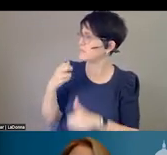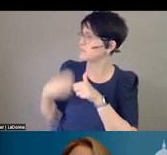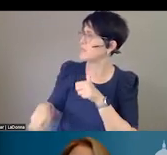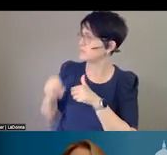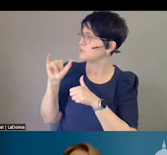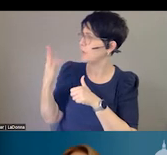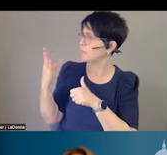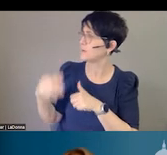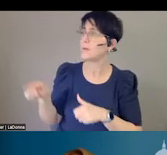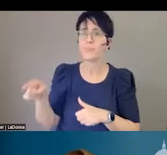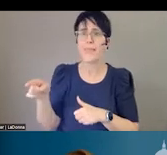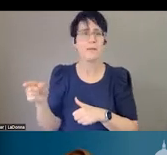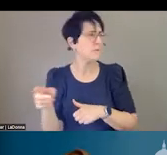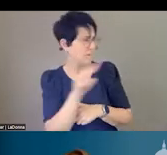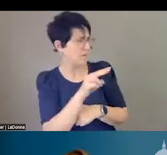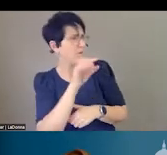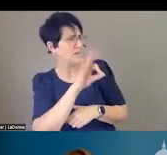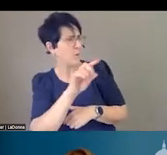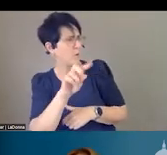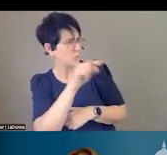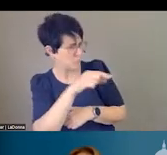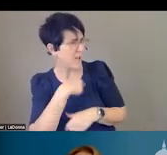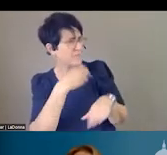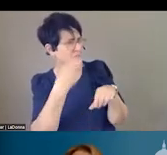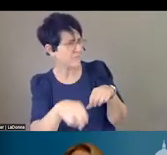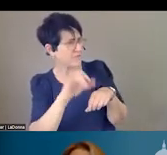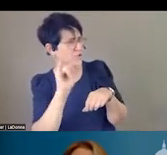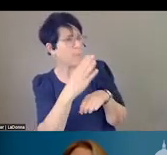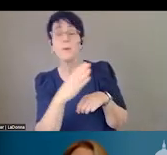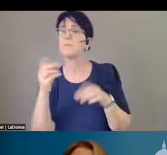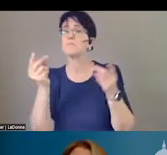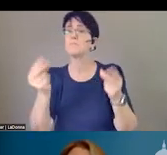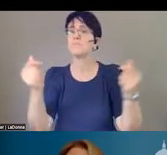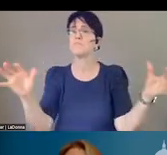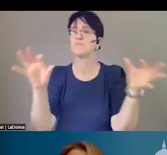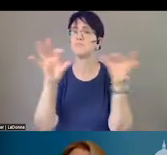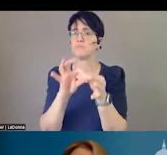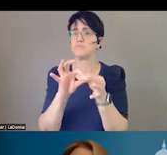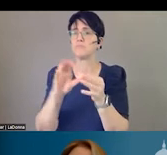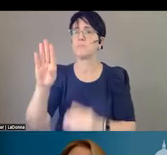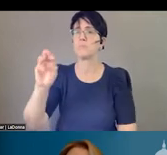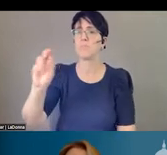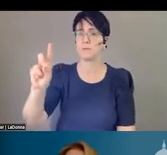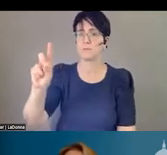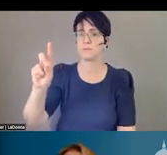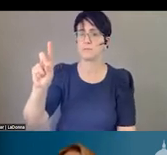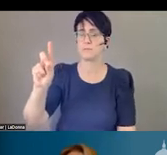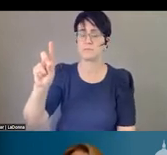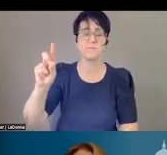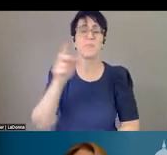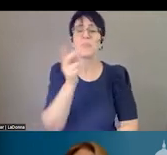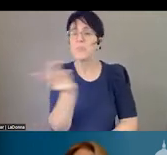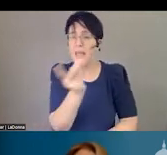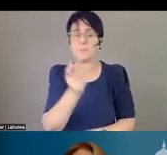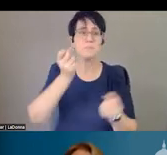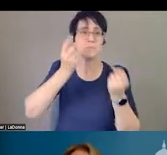do you. And there was so much bonding. You know, these 911 and 980 professionals, they have tough jobs. They're